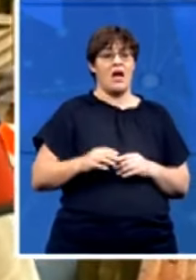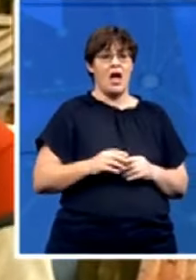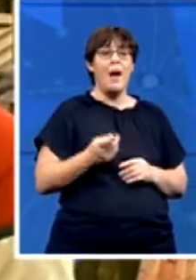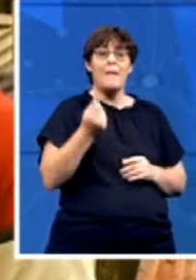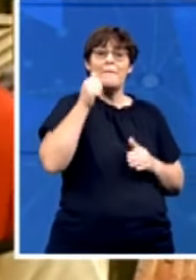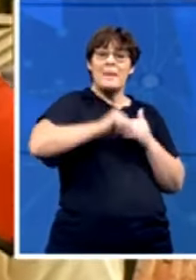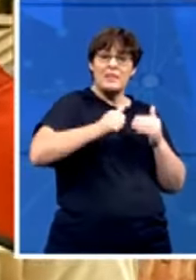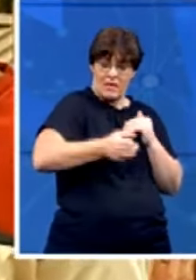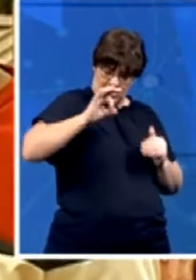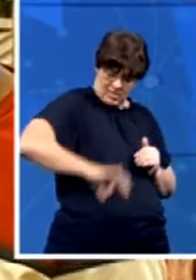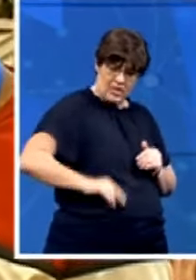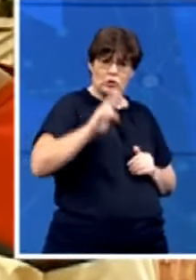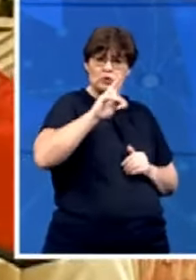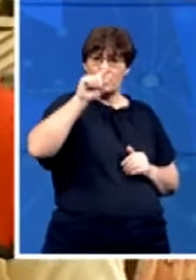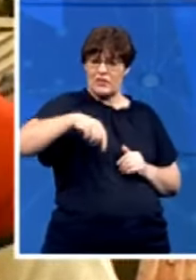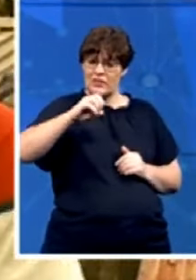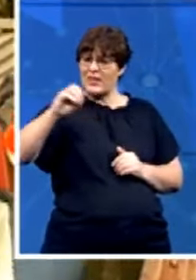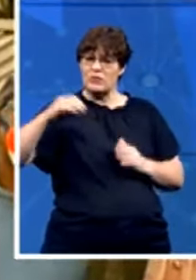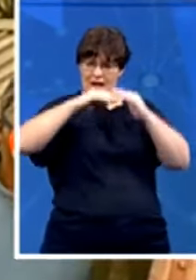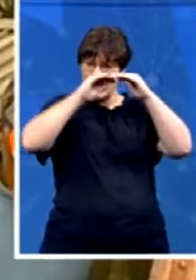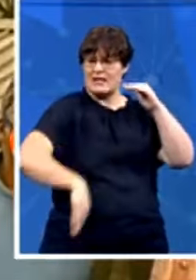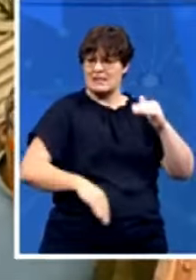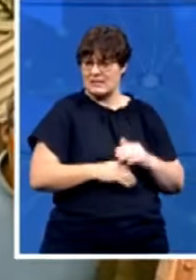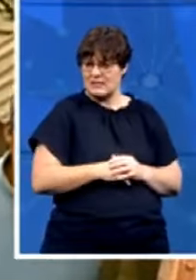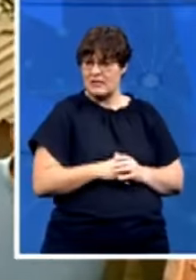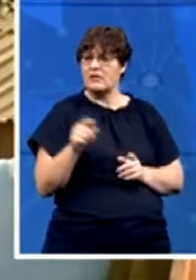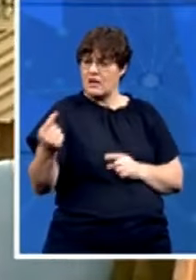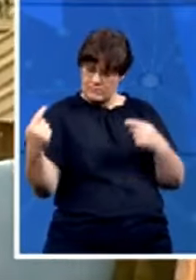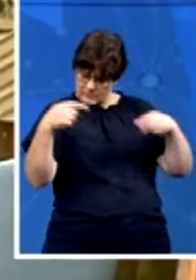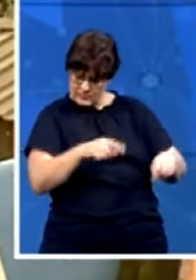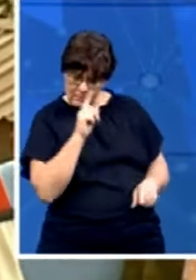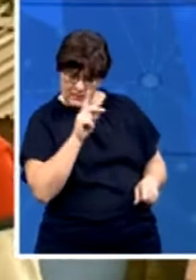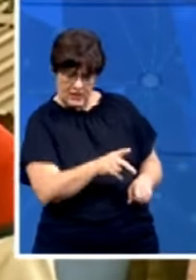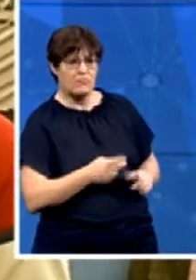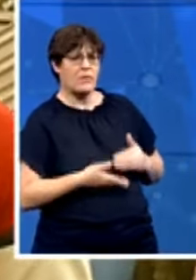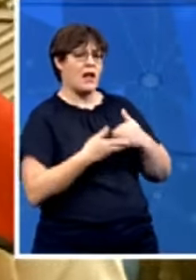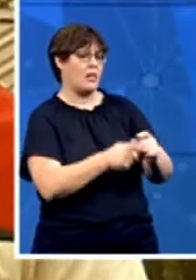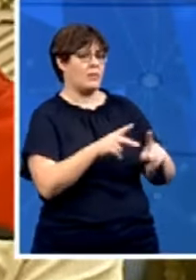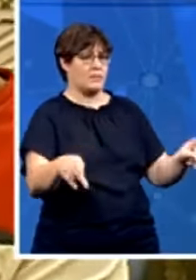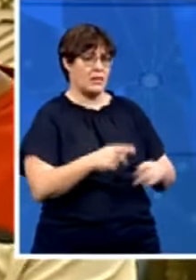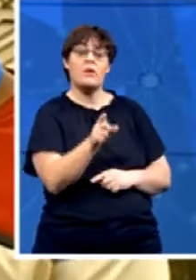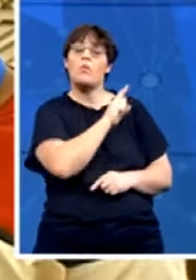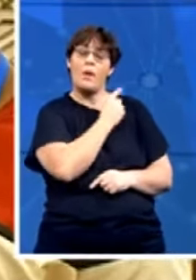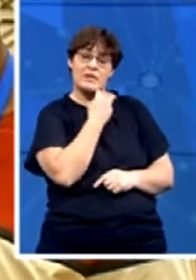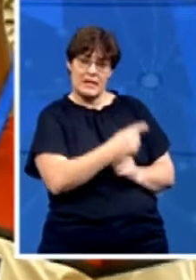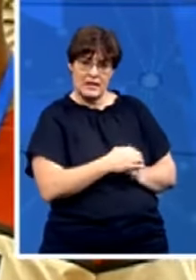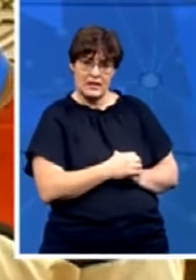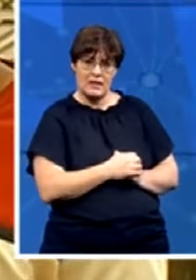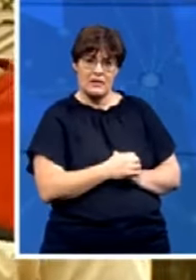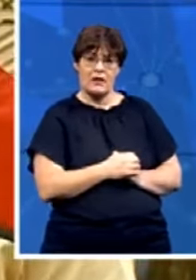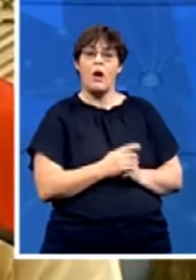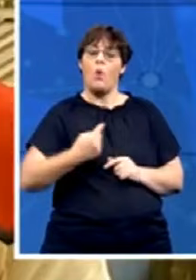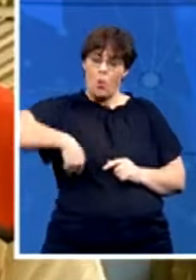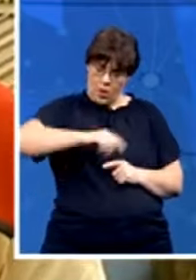in the municipality to permanent that people as soon as possible that's why I said let's people let's join hands and vote for African freedom party